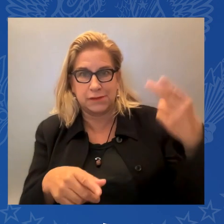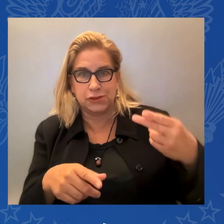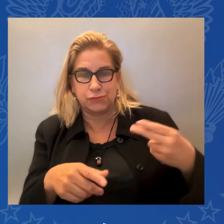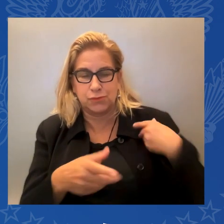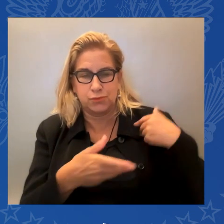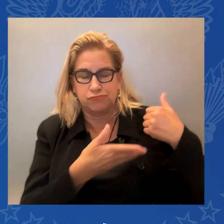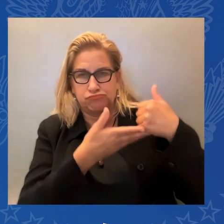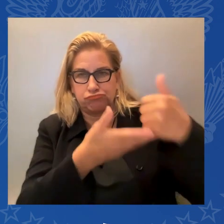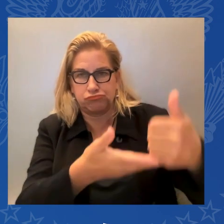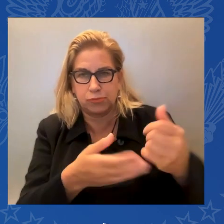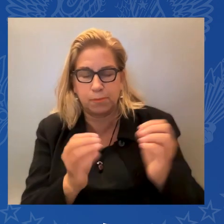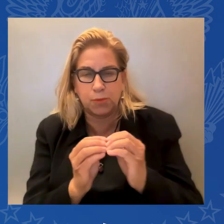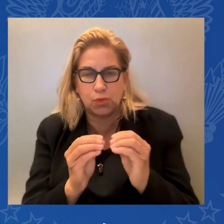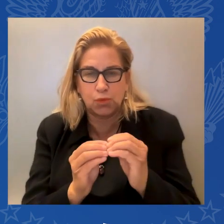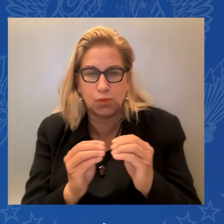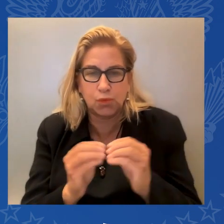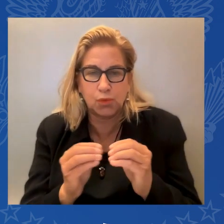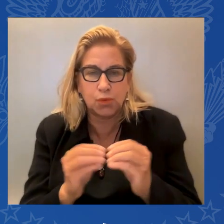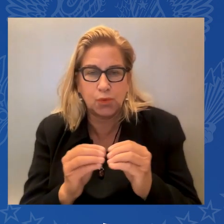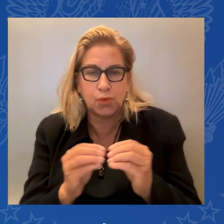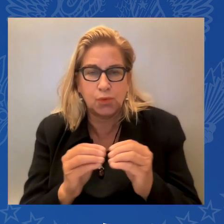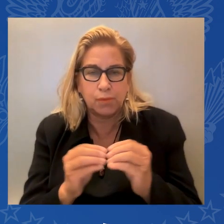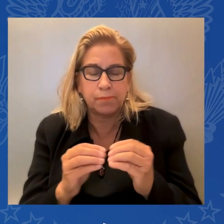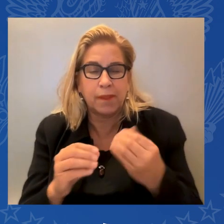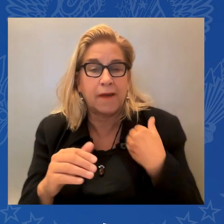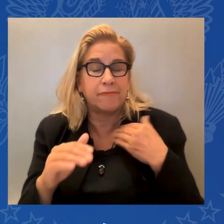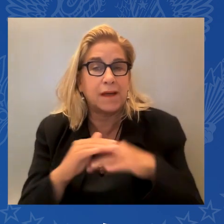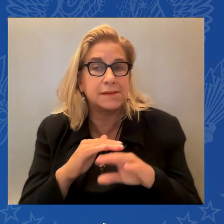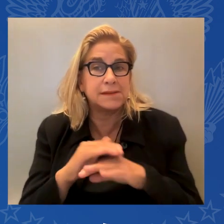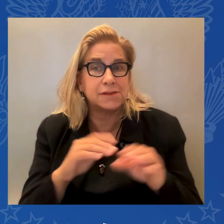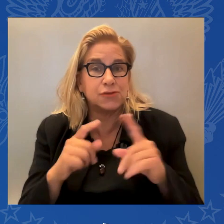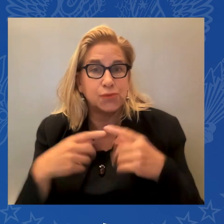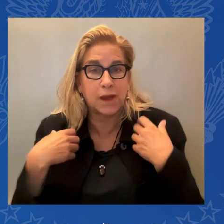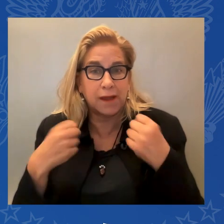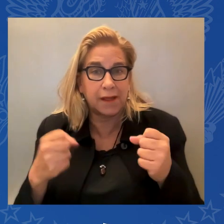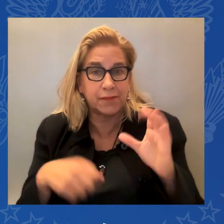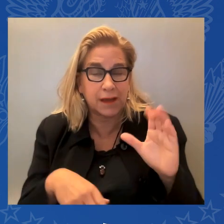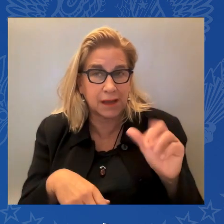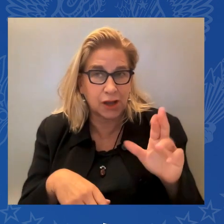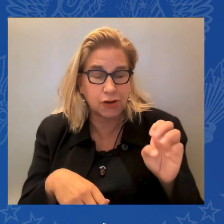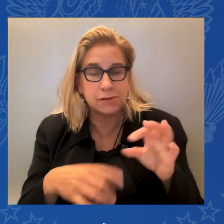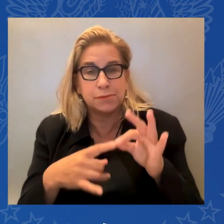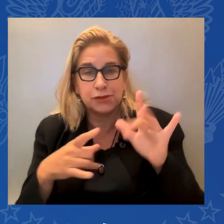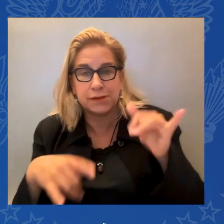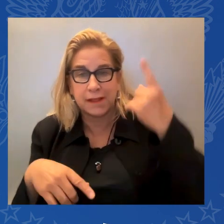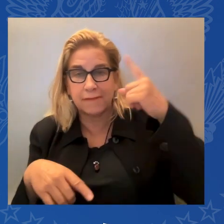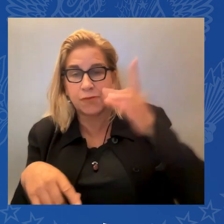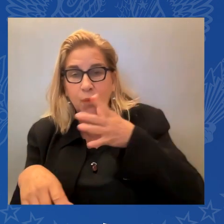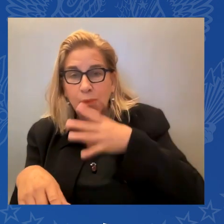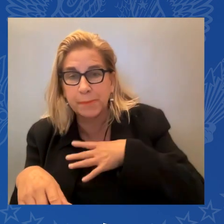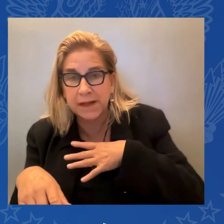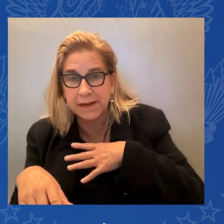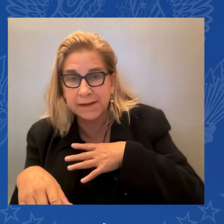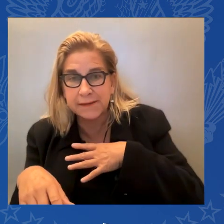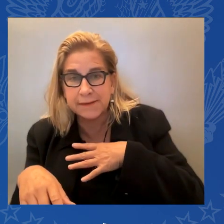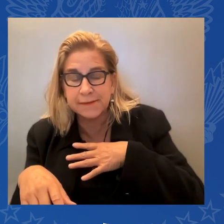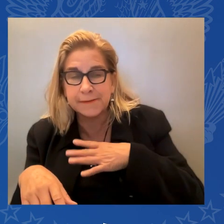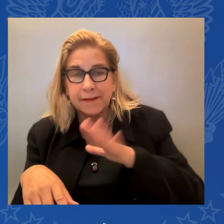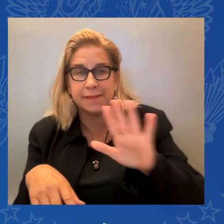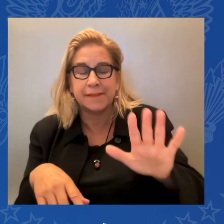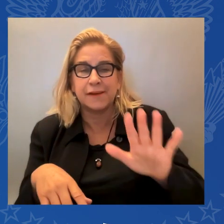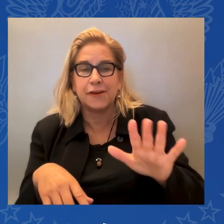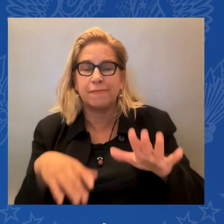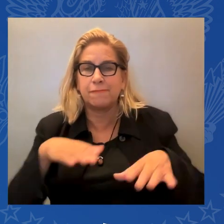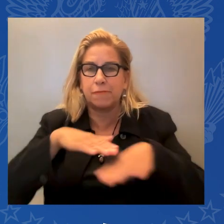rights. This — this is going to impact — it's going to impact Latinos all across America. And under the Small Business